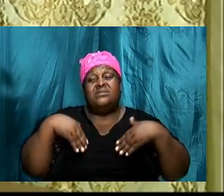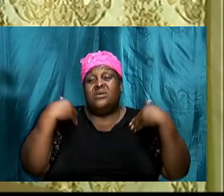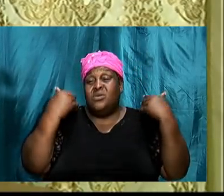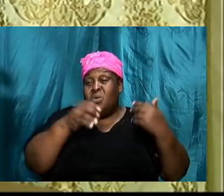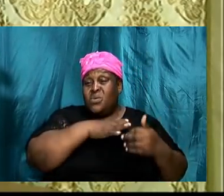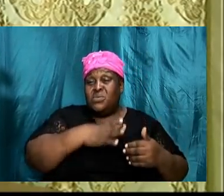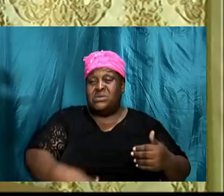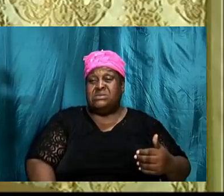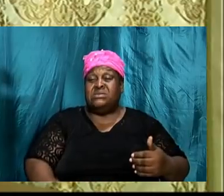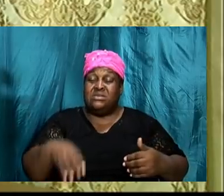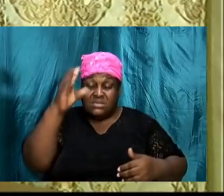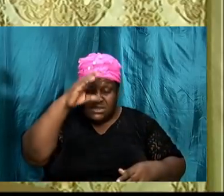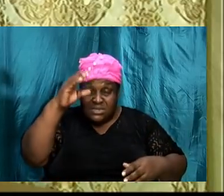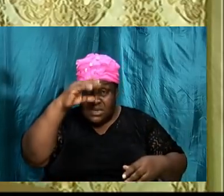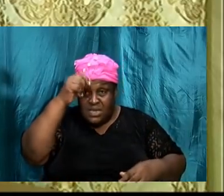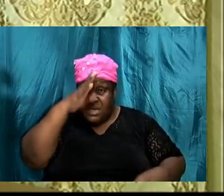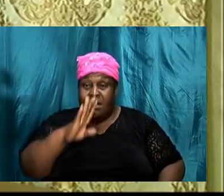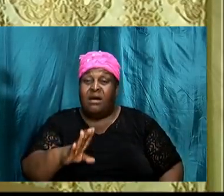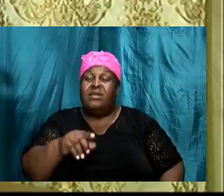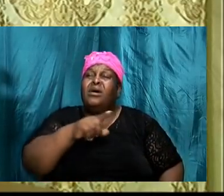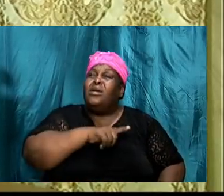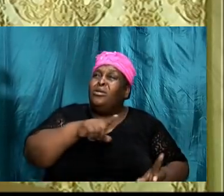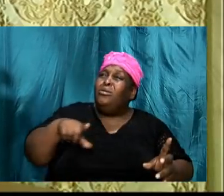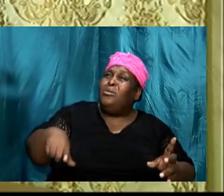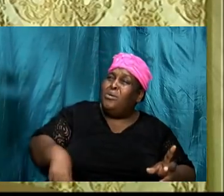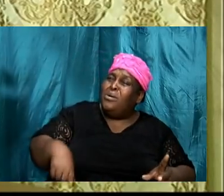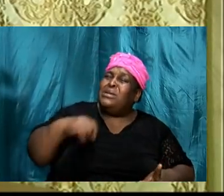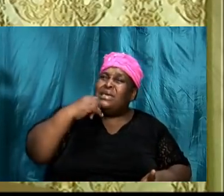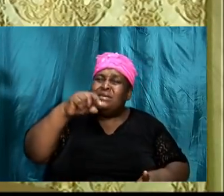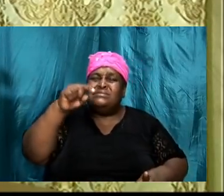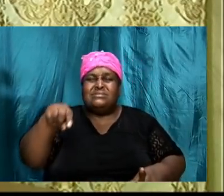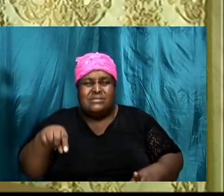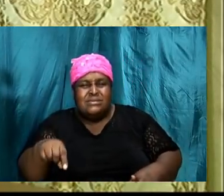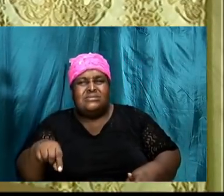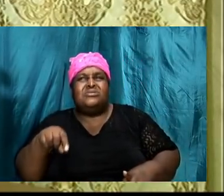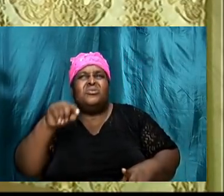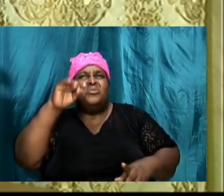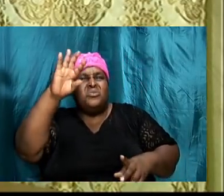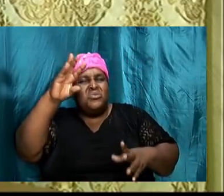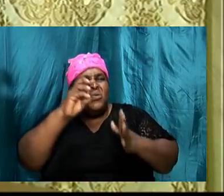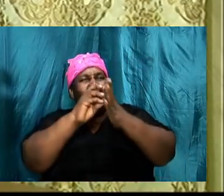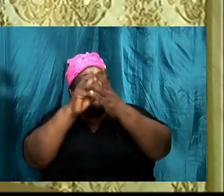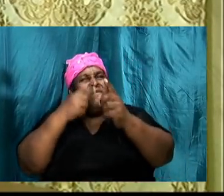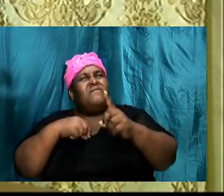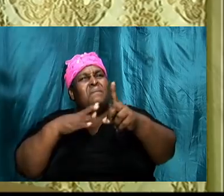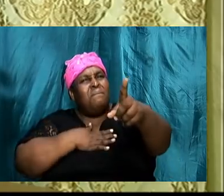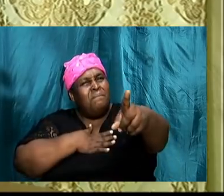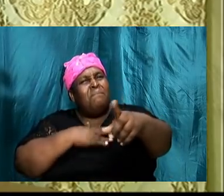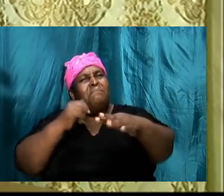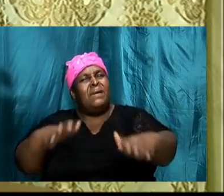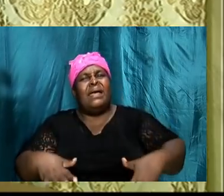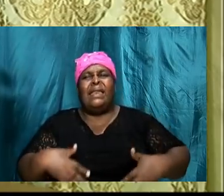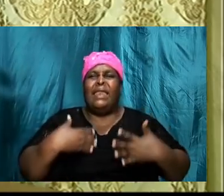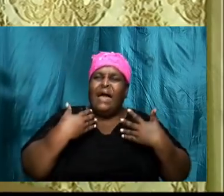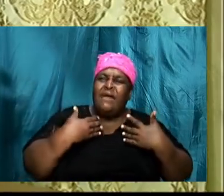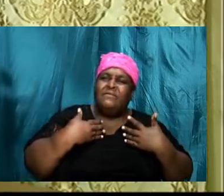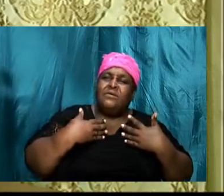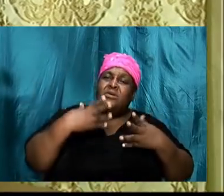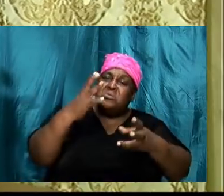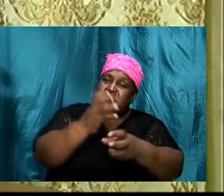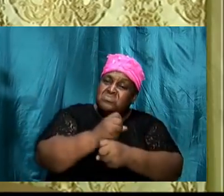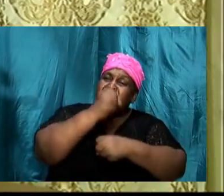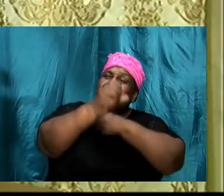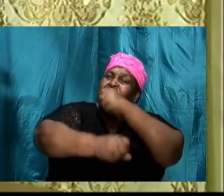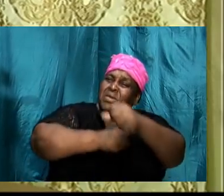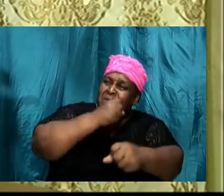God seeking God Lord is this true is this your will for my life it took years